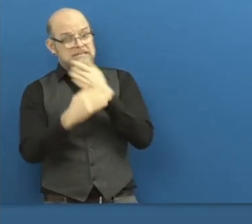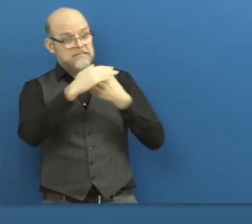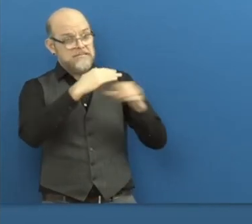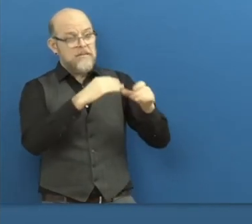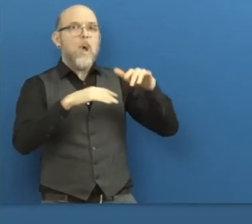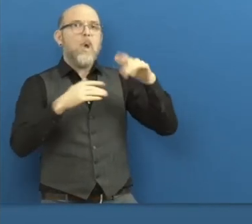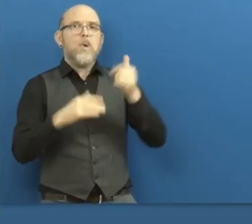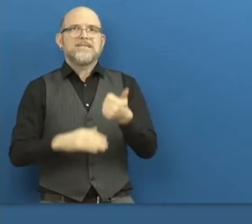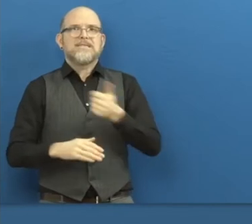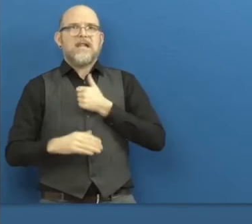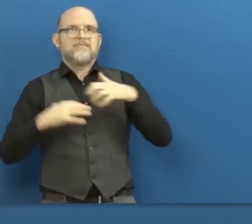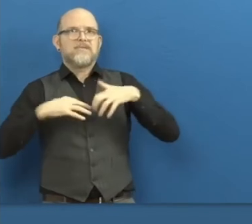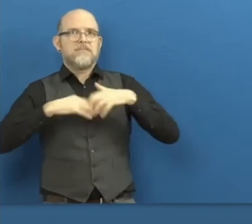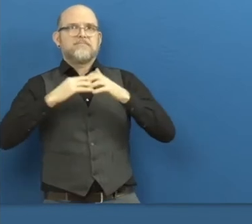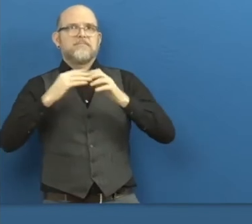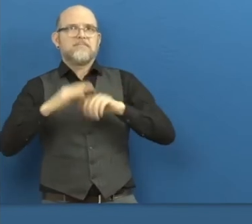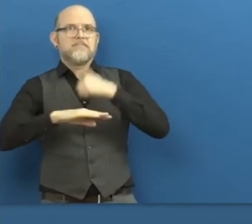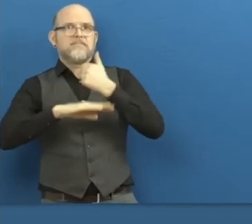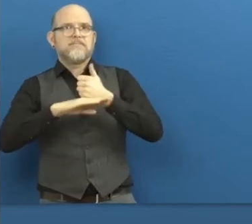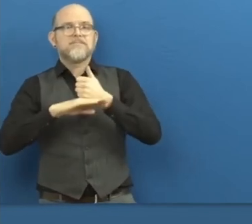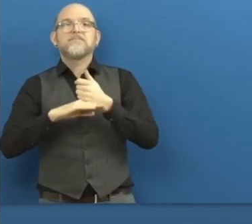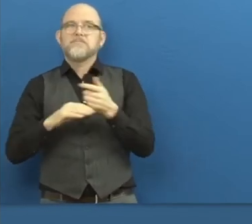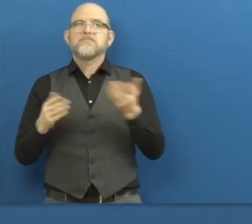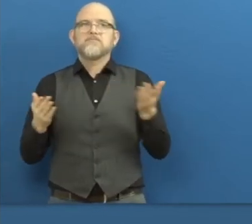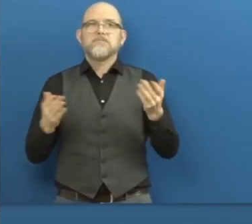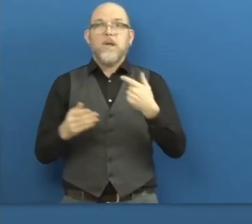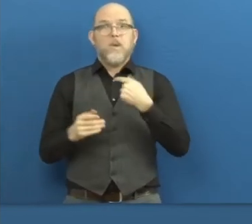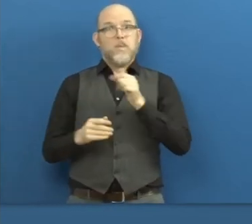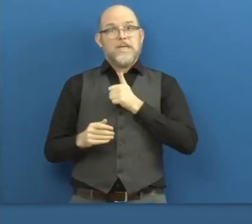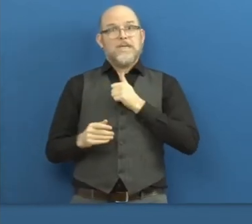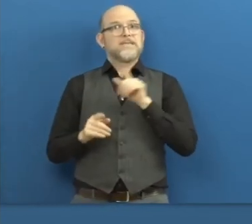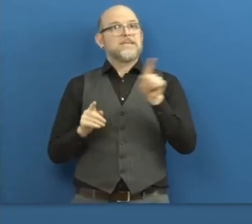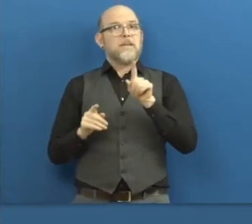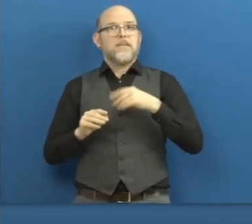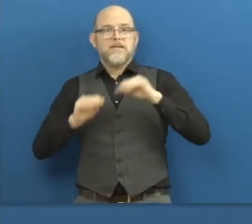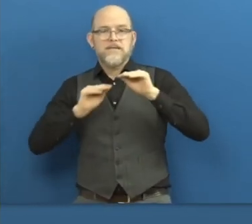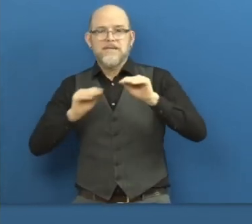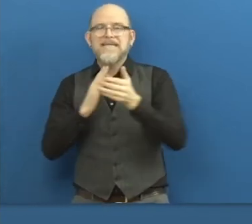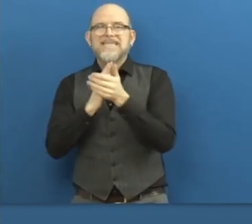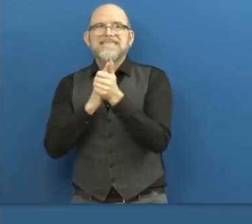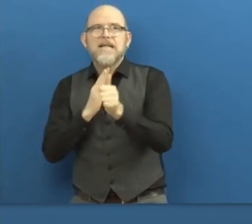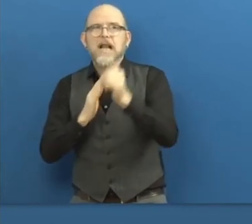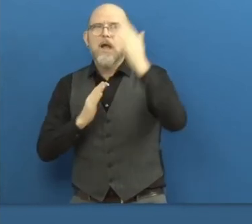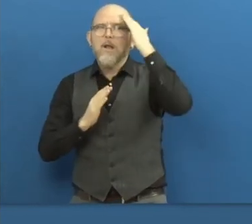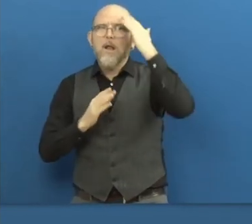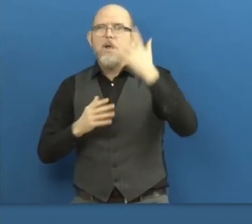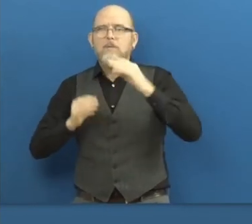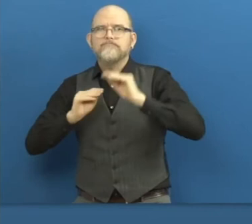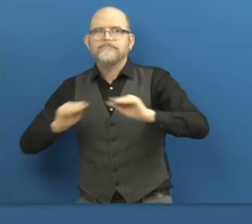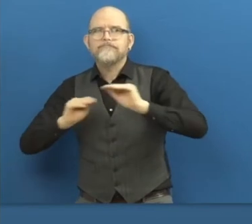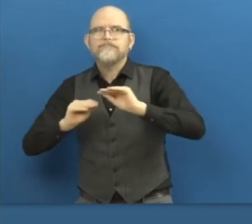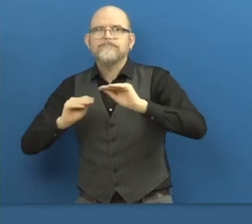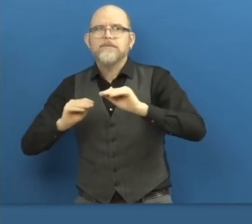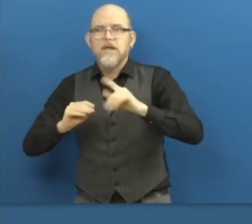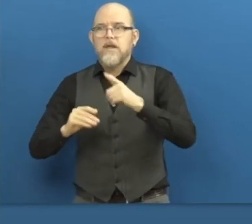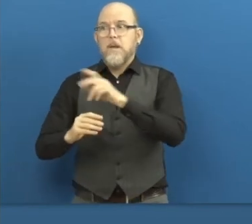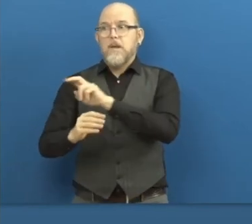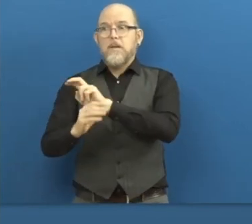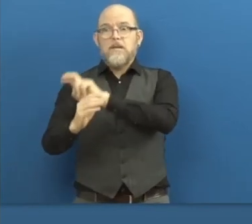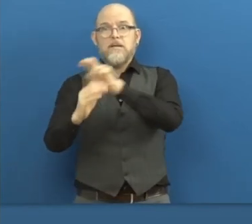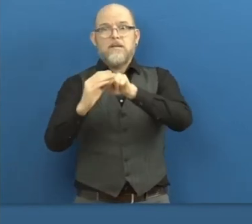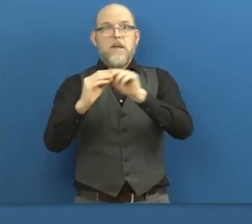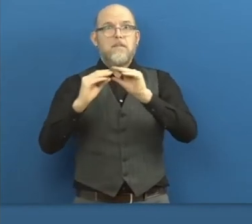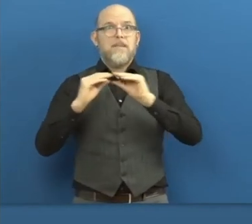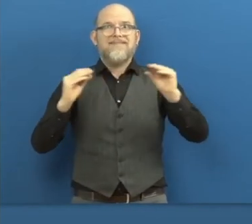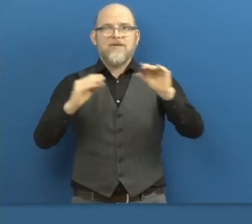also provide skills for our users who join our platform. And out of that, we also charge